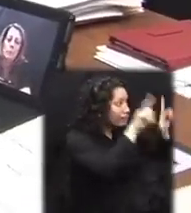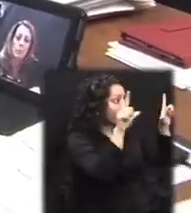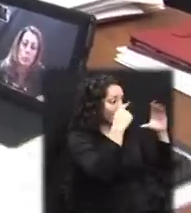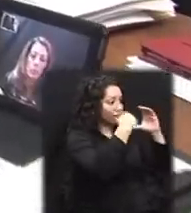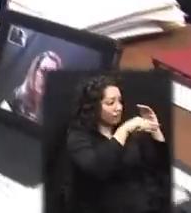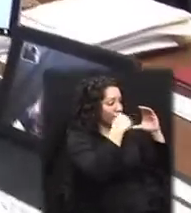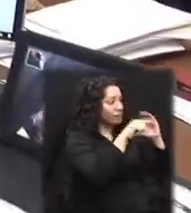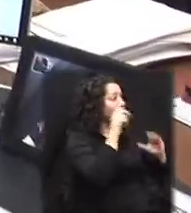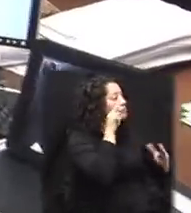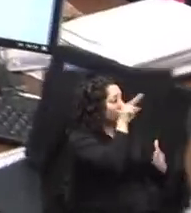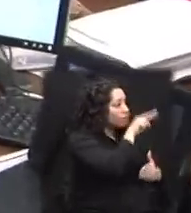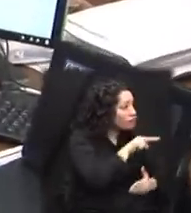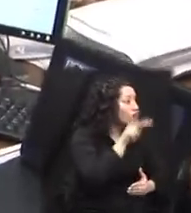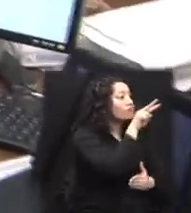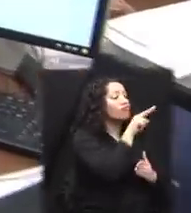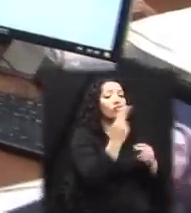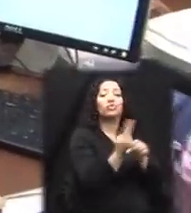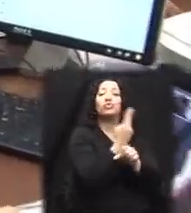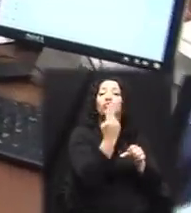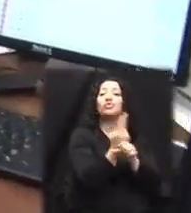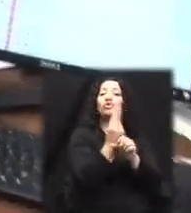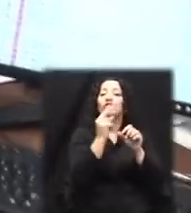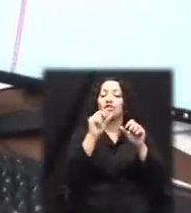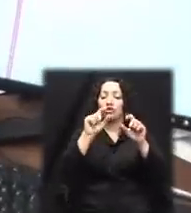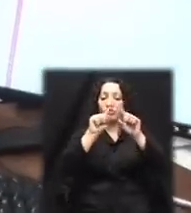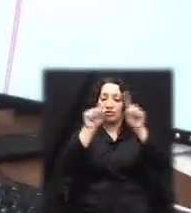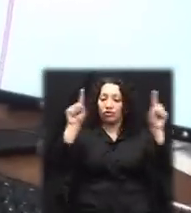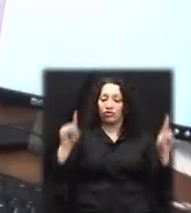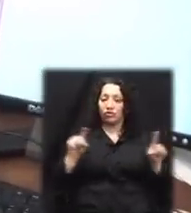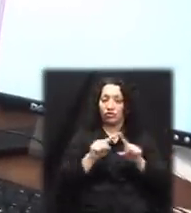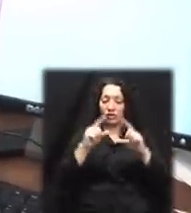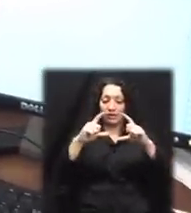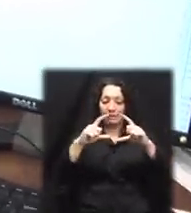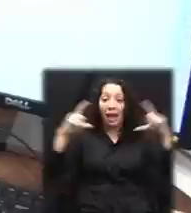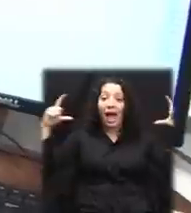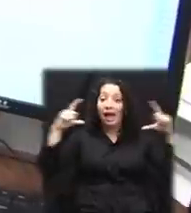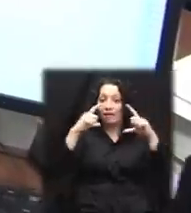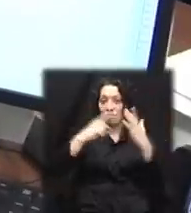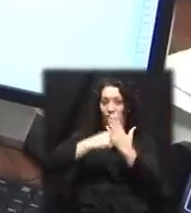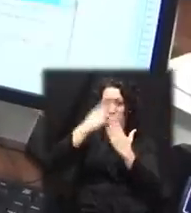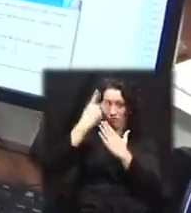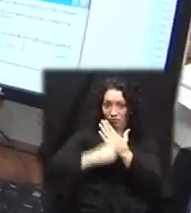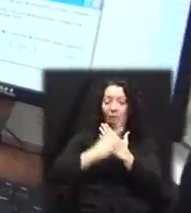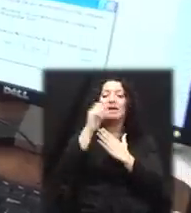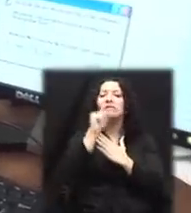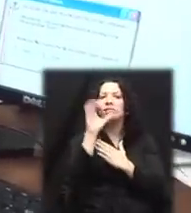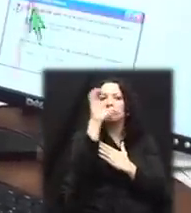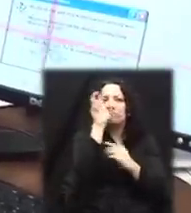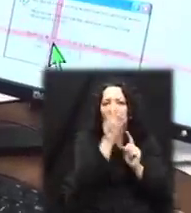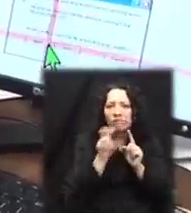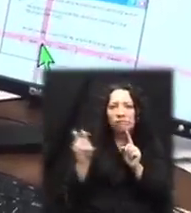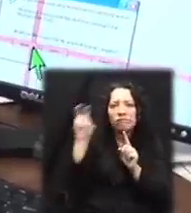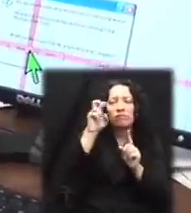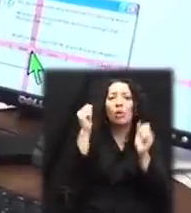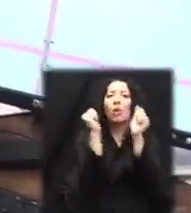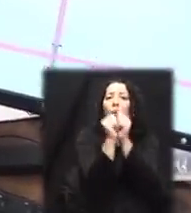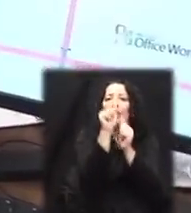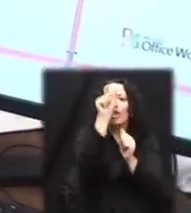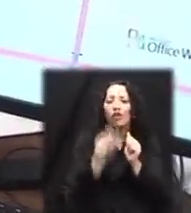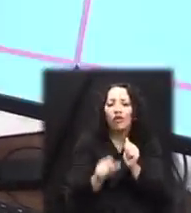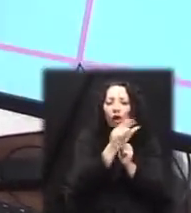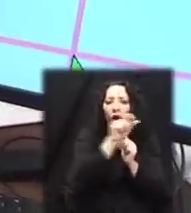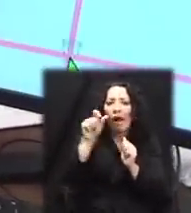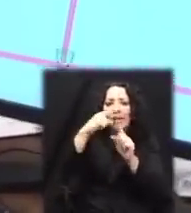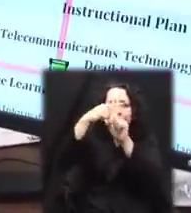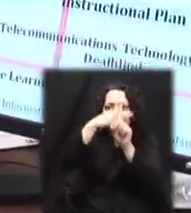Chris is able to read the document using a screen magnification program and can find his place with a crossbar and flashing cursor.